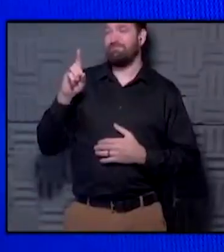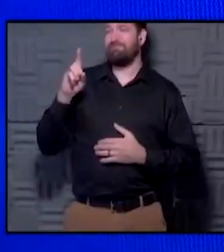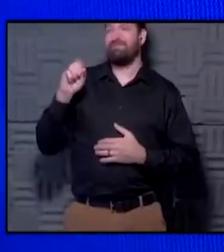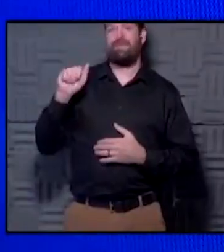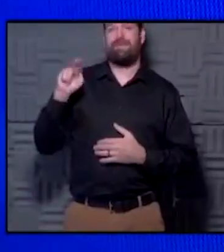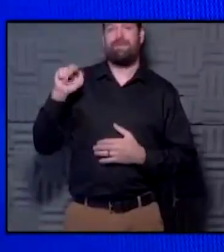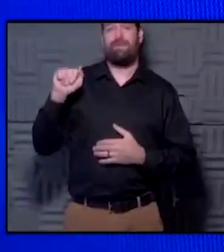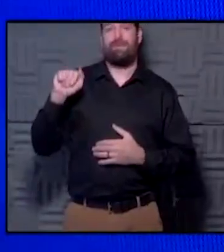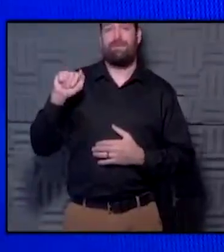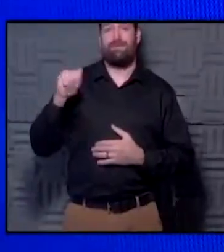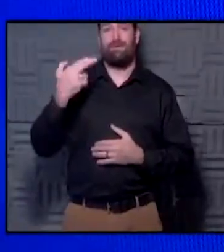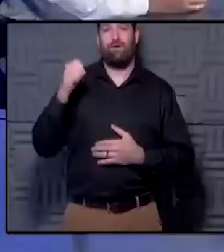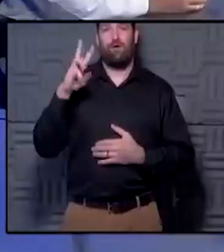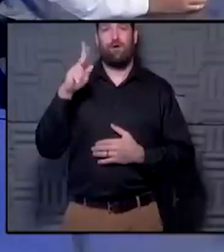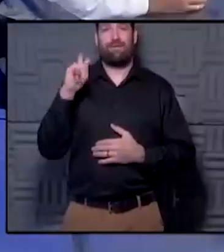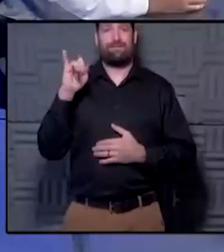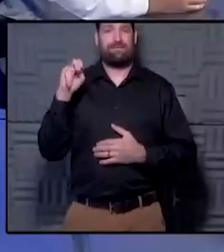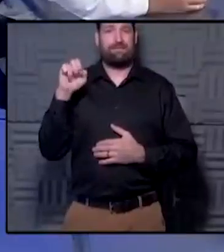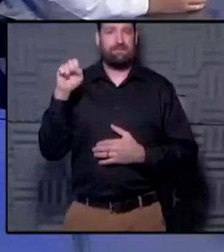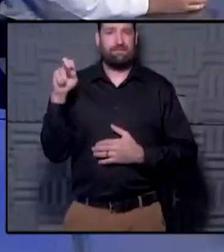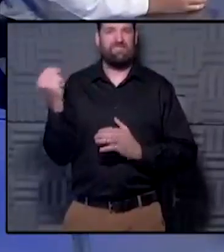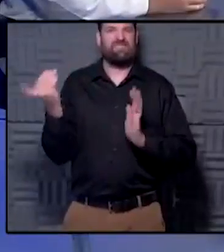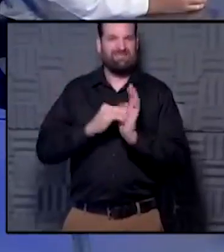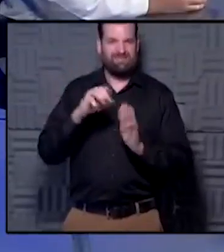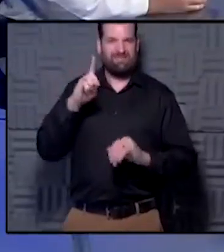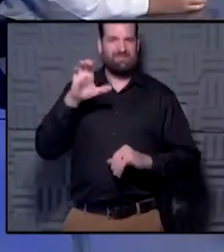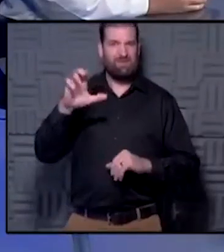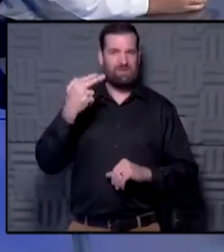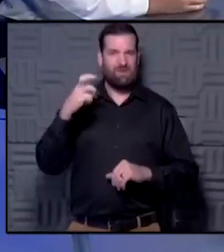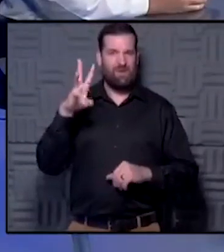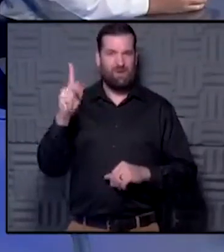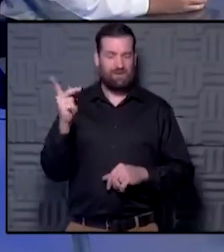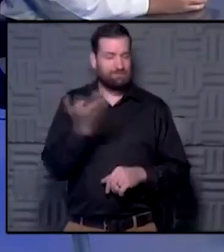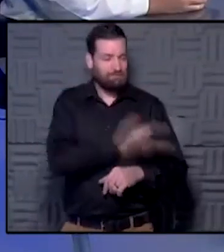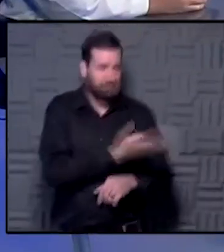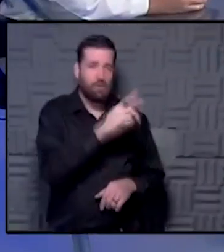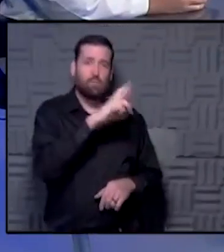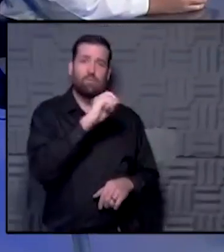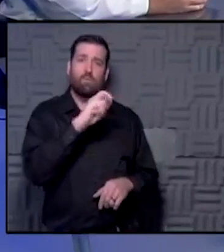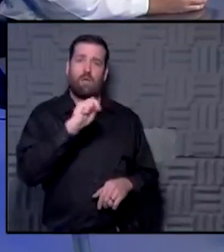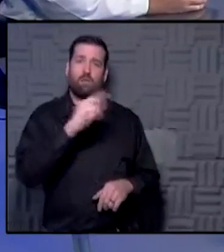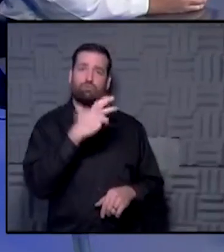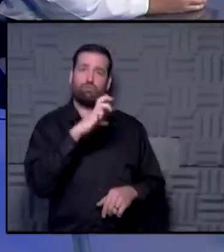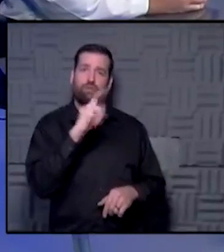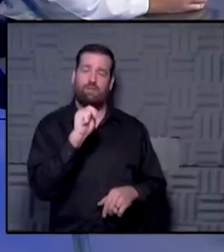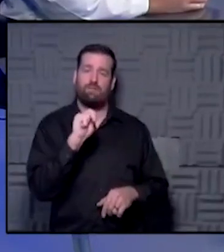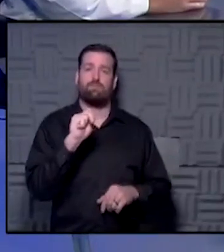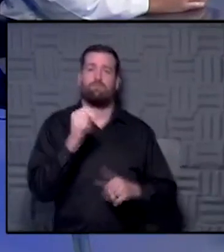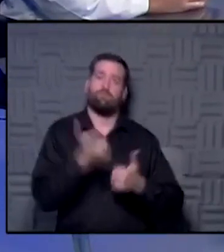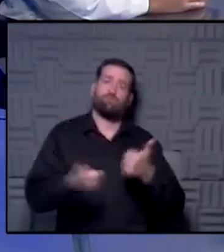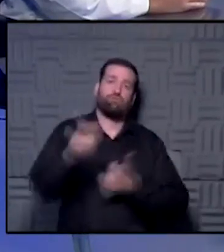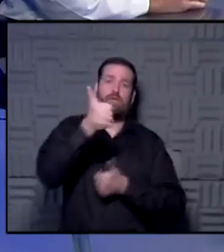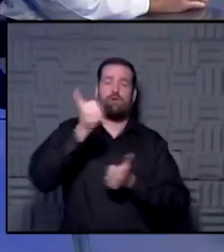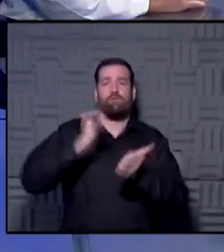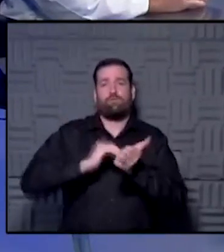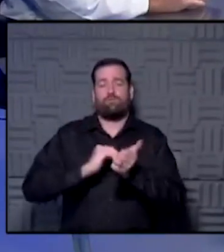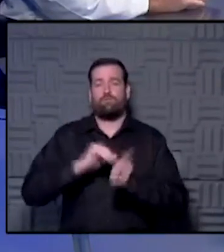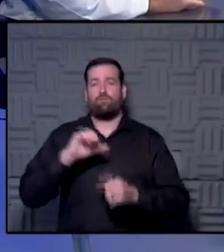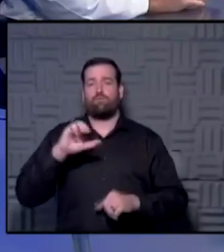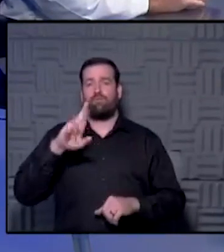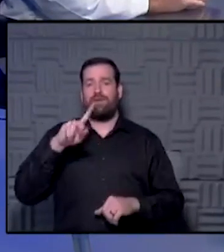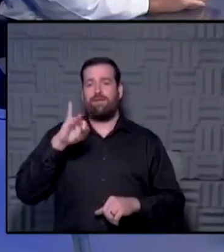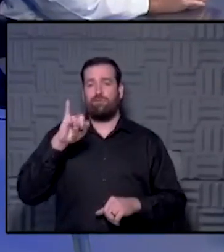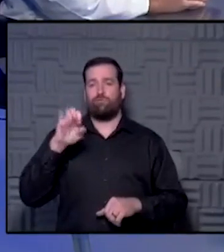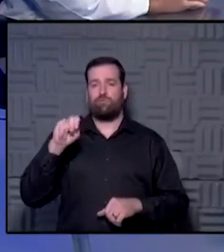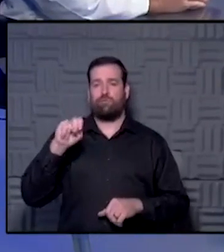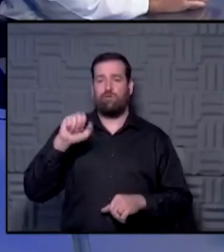Hawkinson, Hawkeye. He's back with us again this morning. On the left is Dr. Ron Chen, our Chair of Radiation Oncology. He is also joined